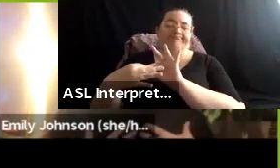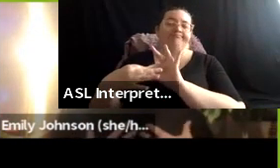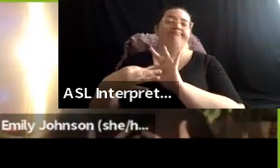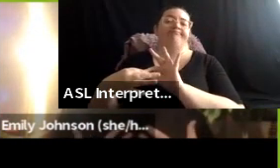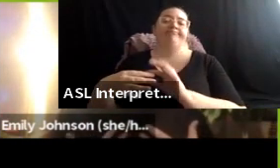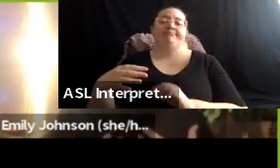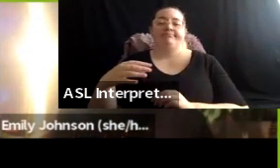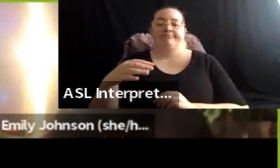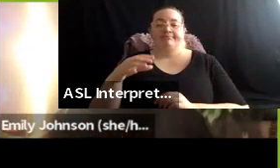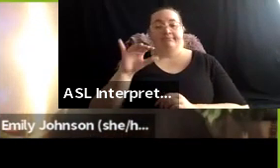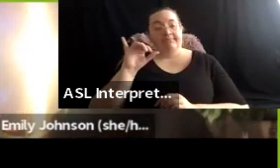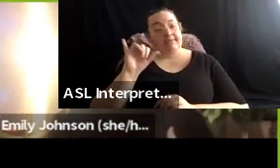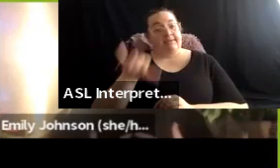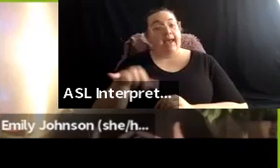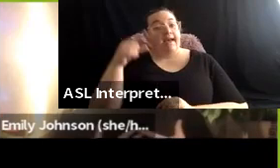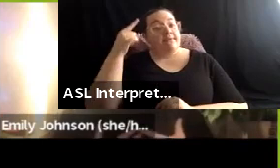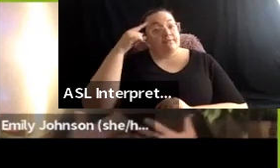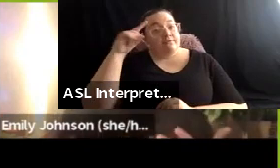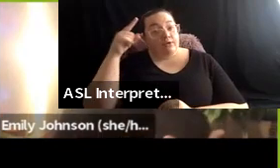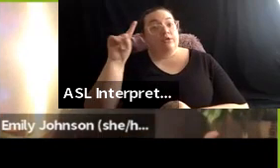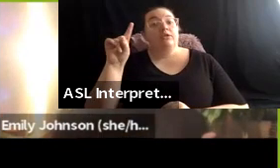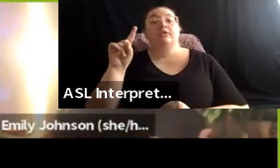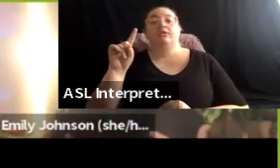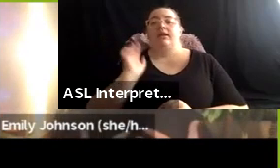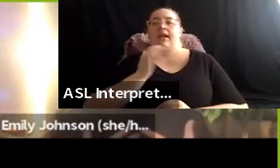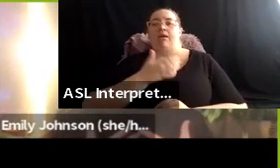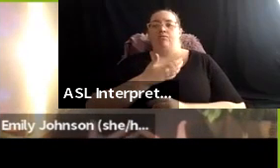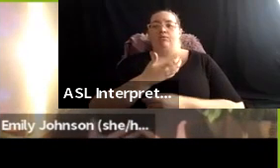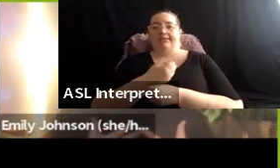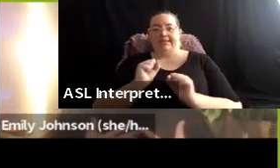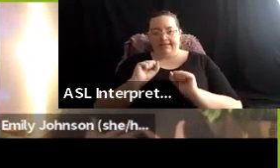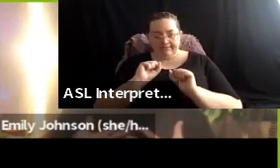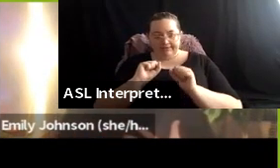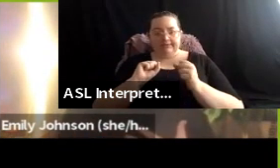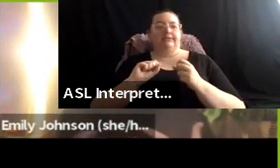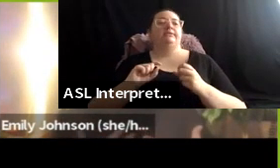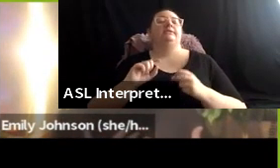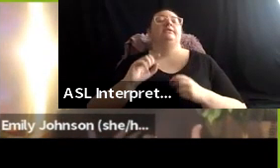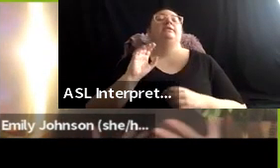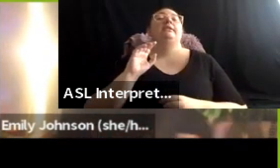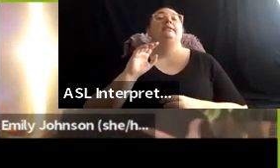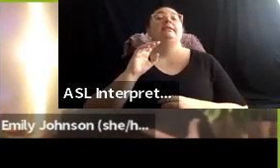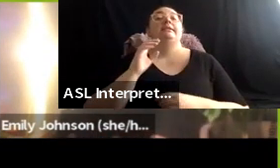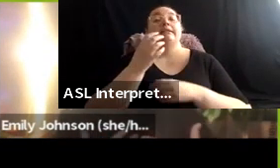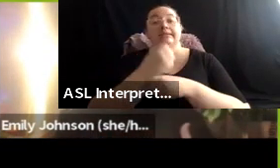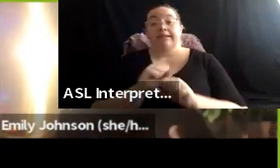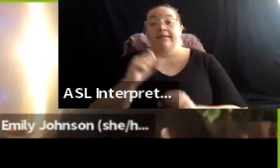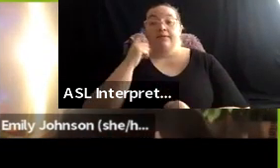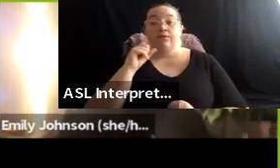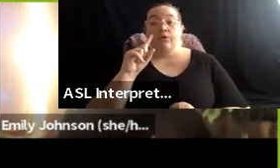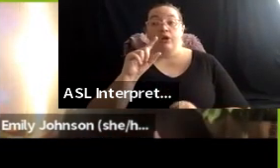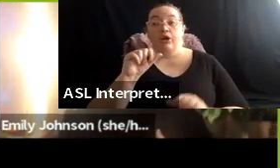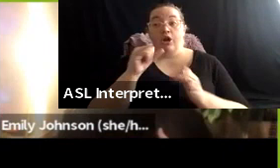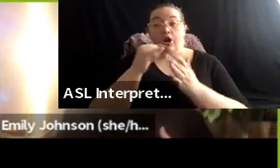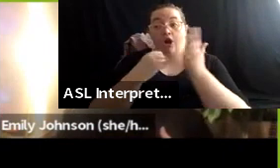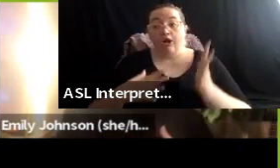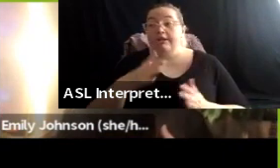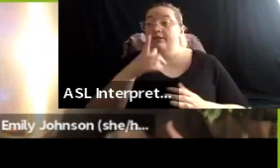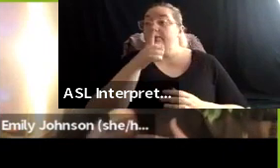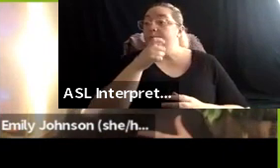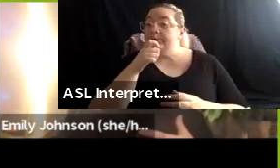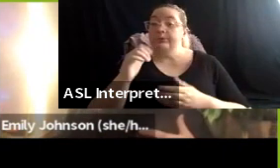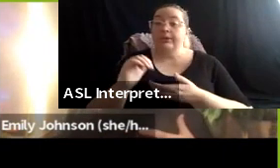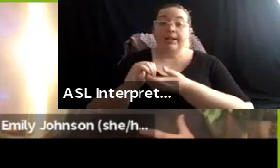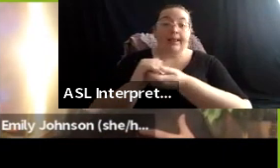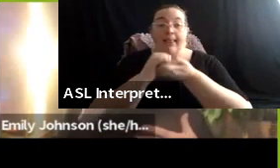um, our safety, um, the safety of, of the, the artists who, and collaborators who are working with me.